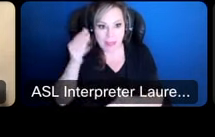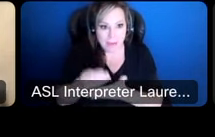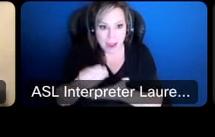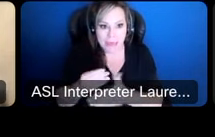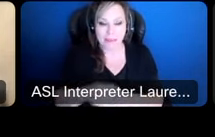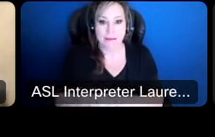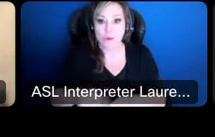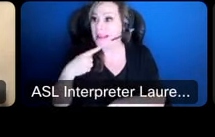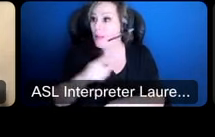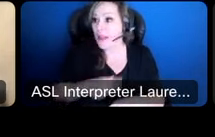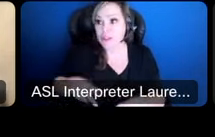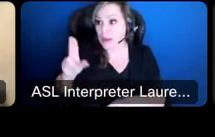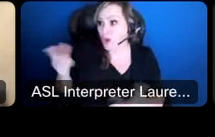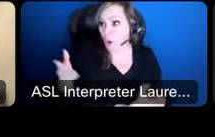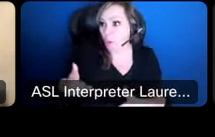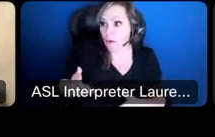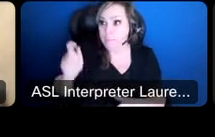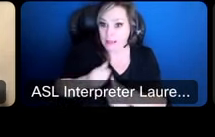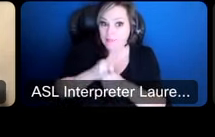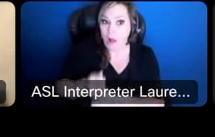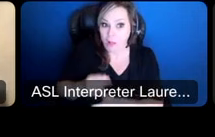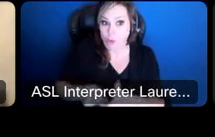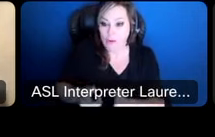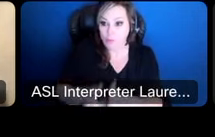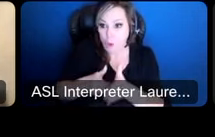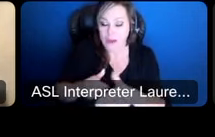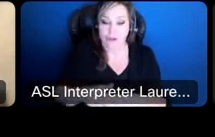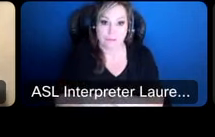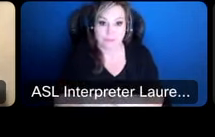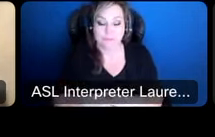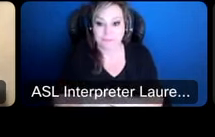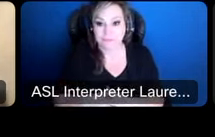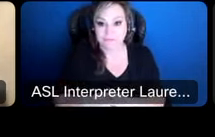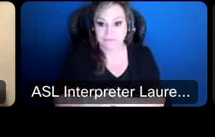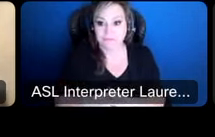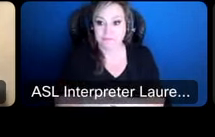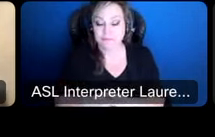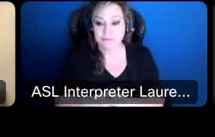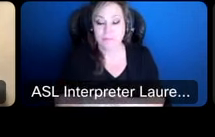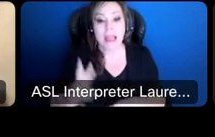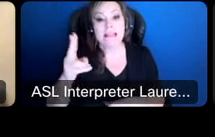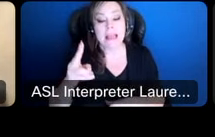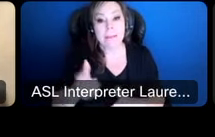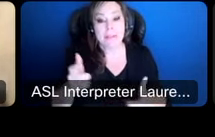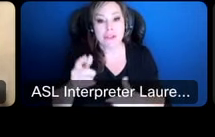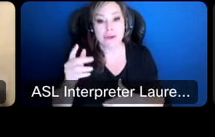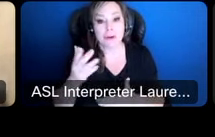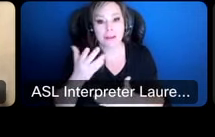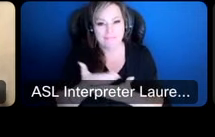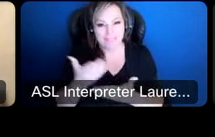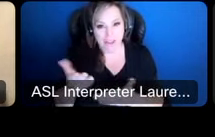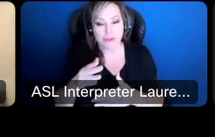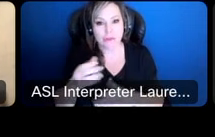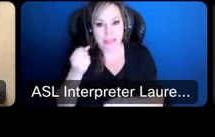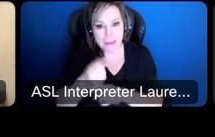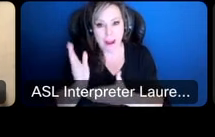tell the legislature no you have to go ahead and do what the law requires of us the second major factor affecting the budget of